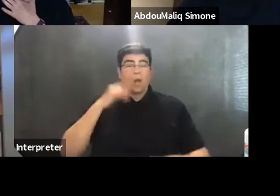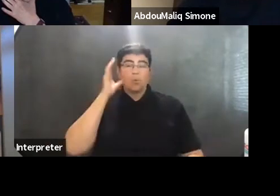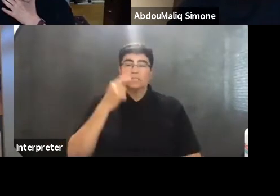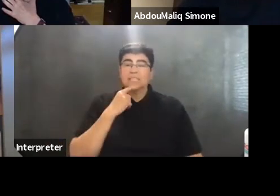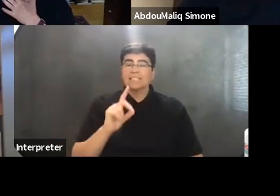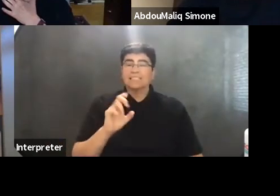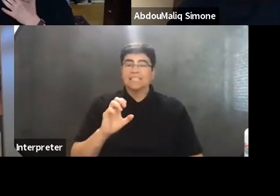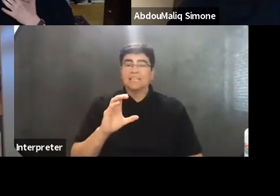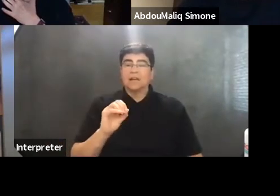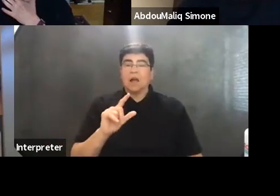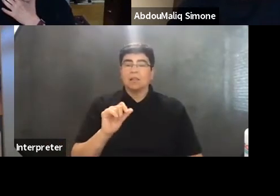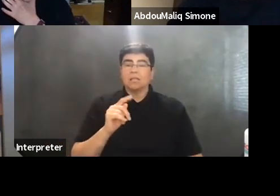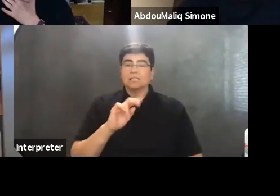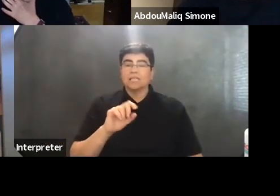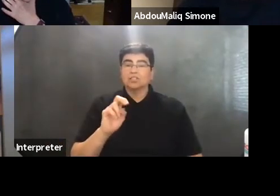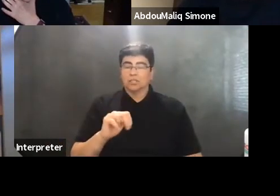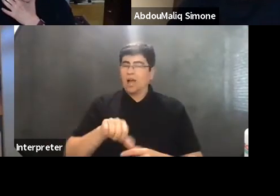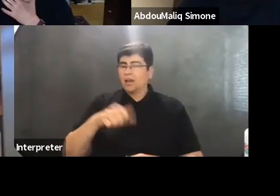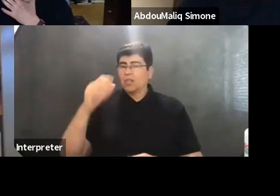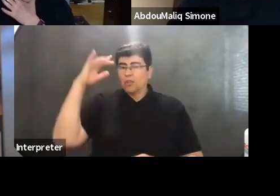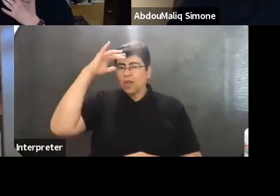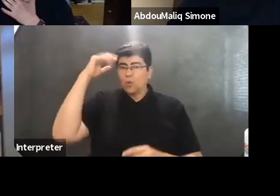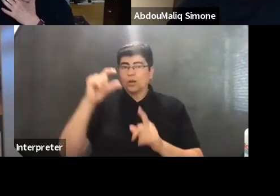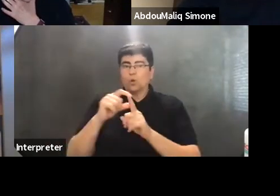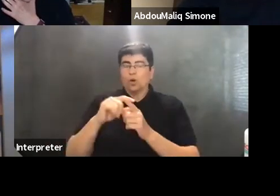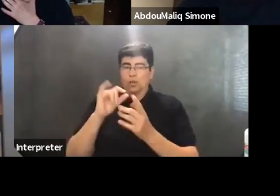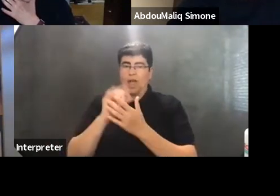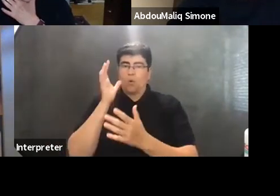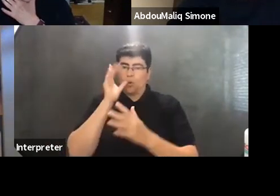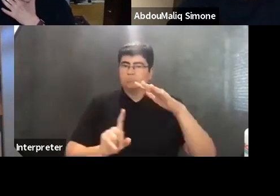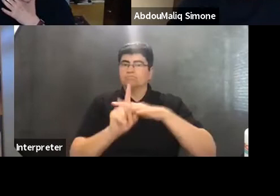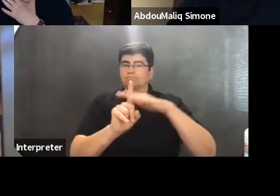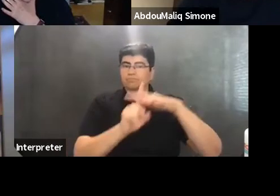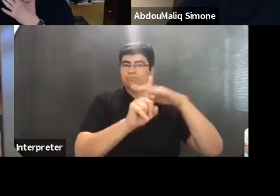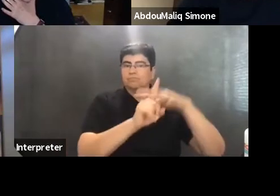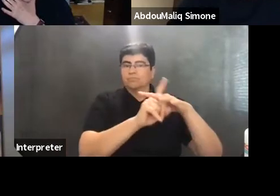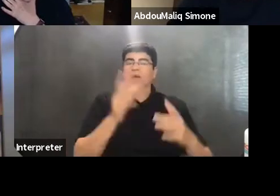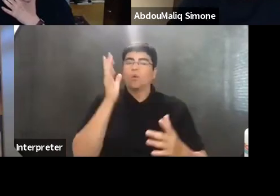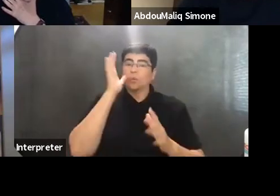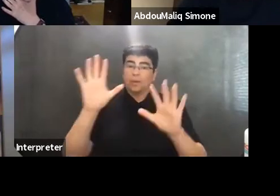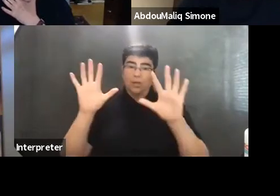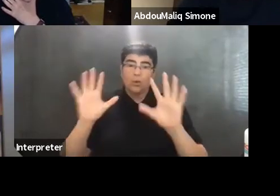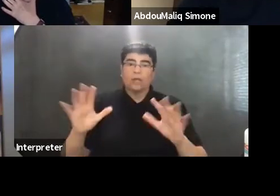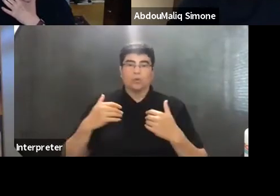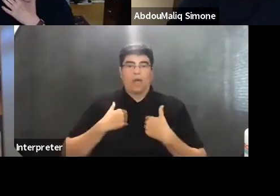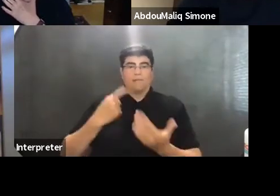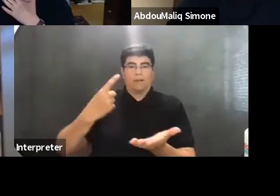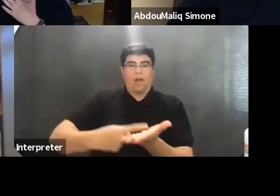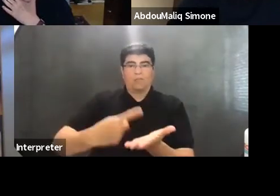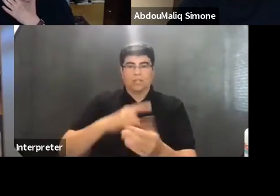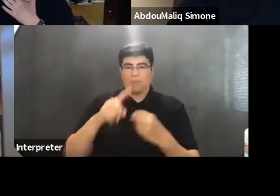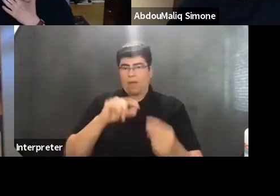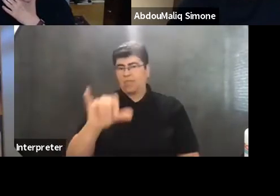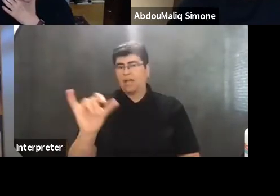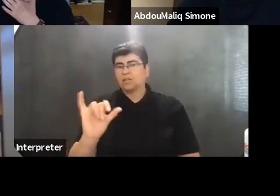another one of those theoretical words that is coming about. And it would be great to have a conversation about that